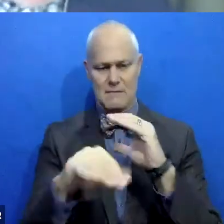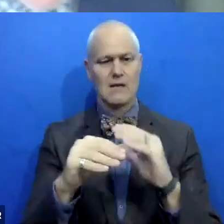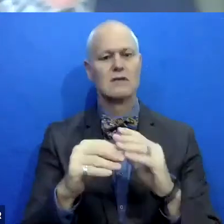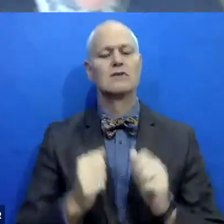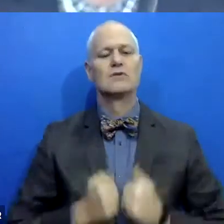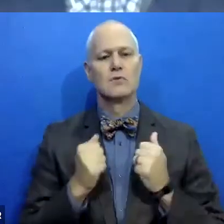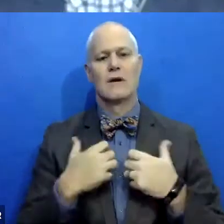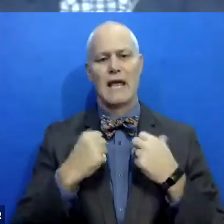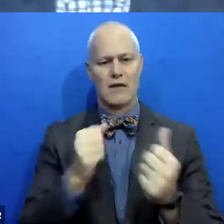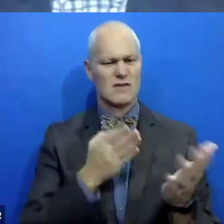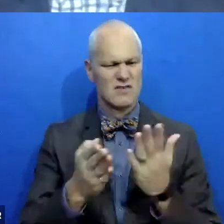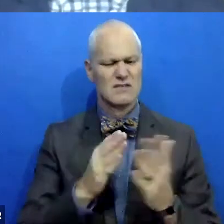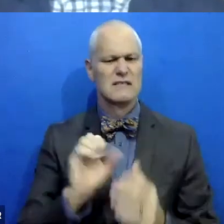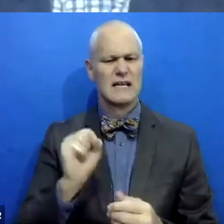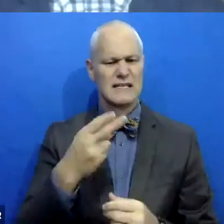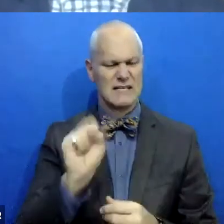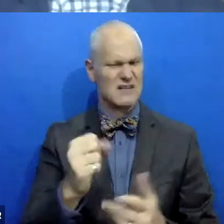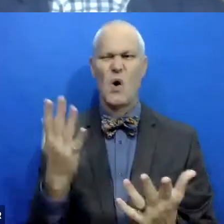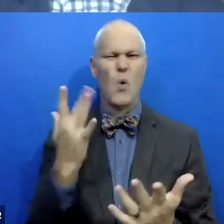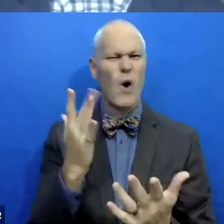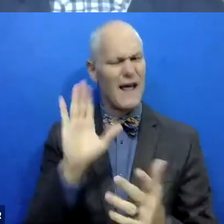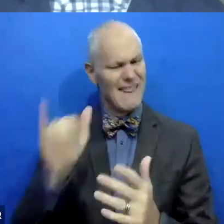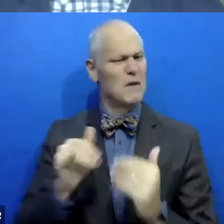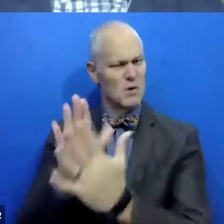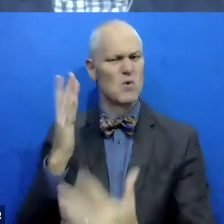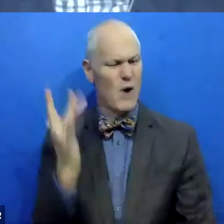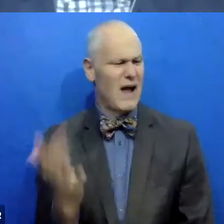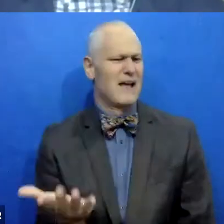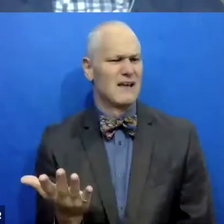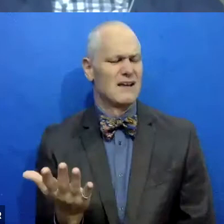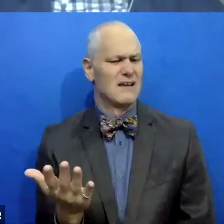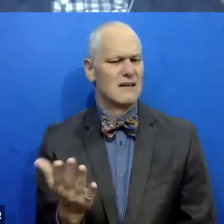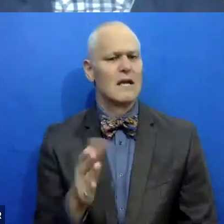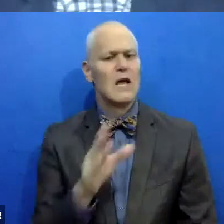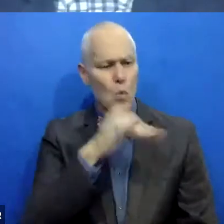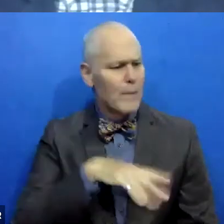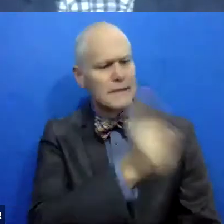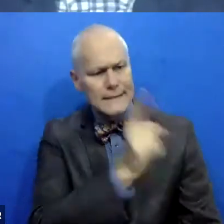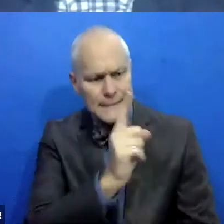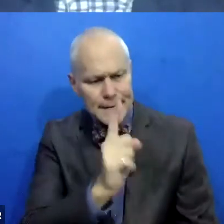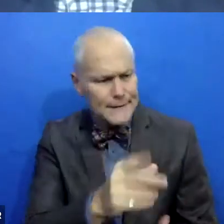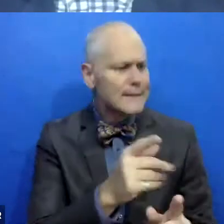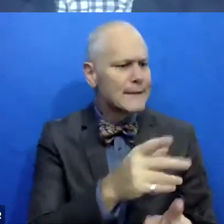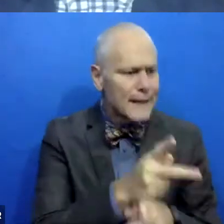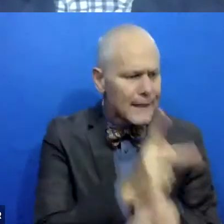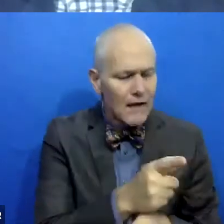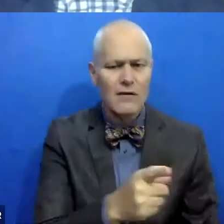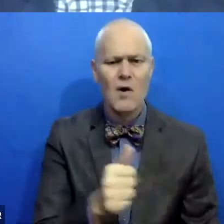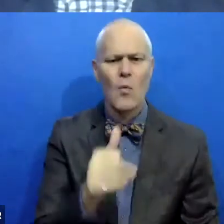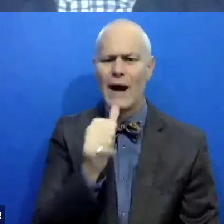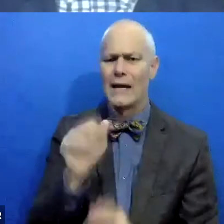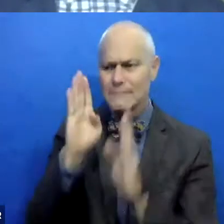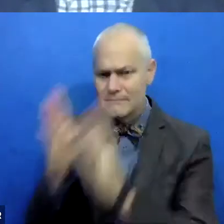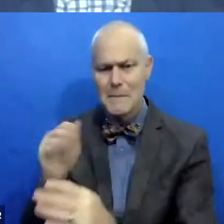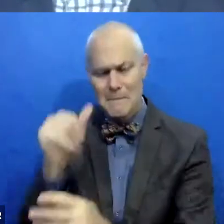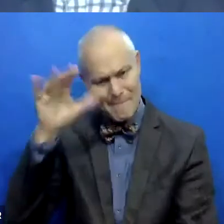at the school and I said, why is this always the approach? Why is no one ever talking to boys and men about